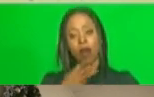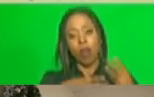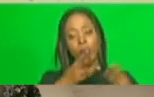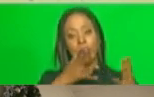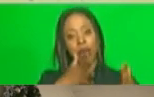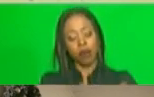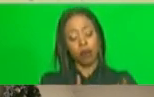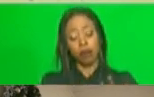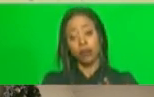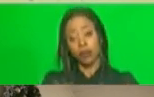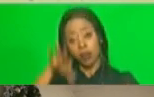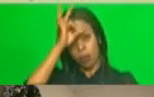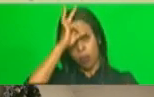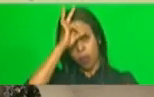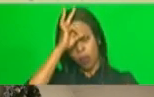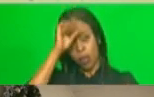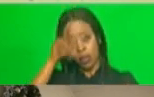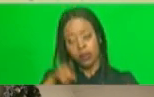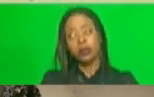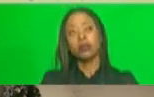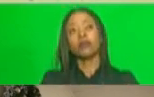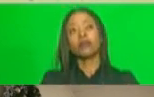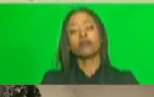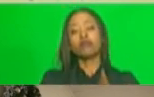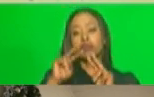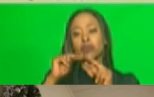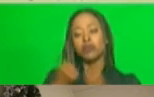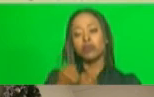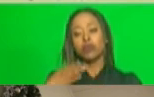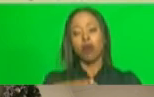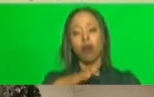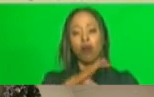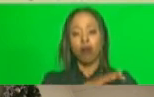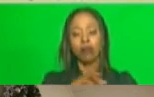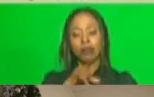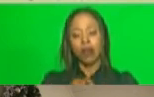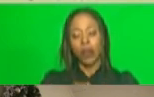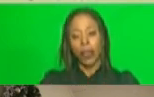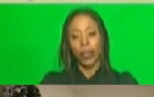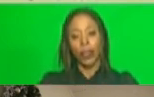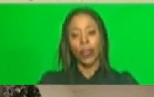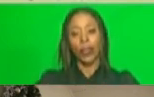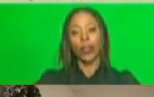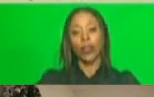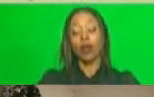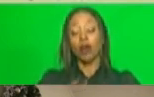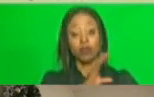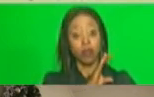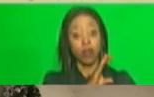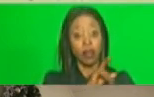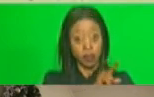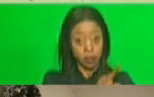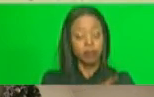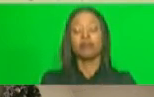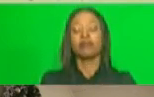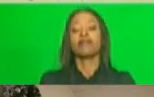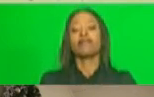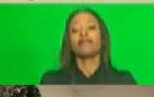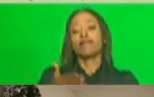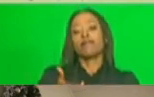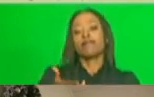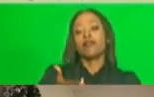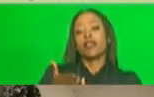the South African police service. The National Council of Consumers, labor